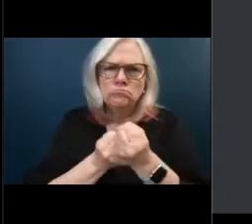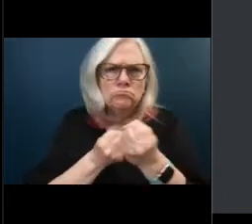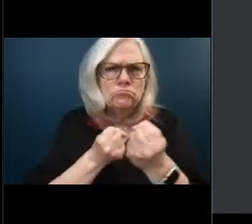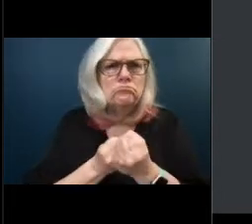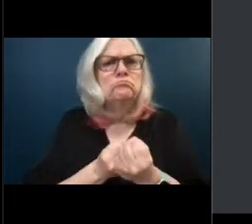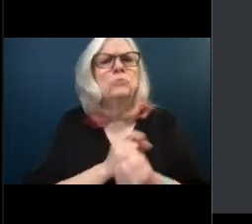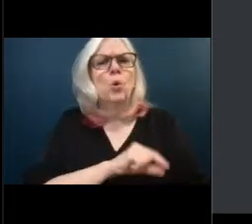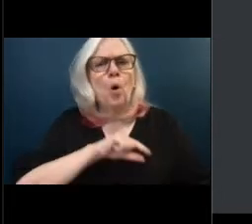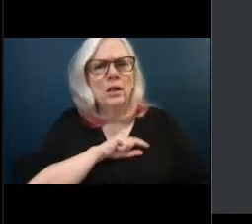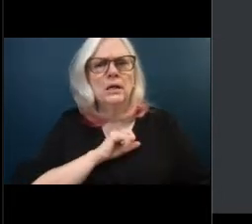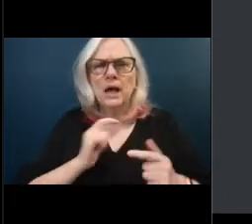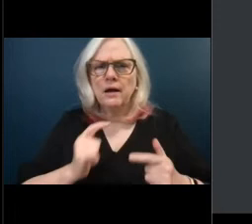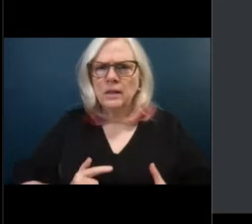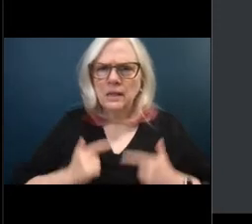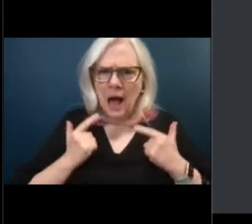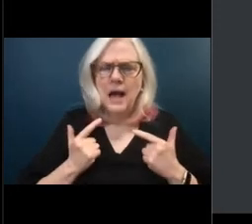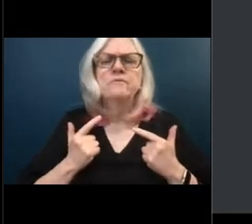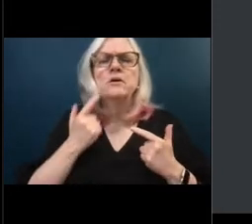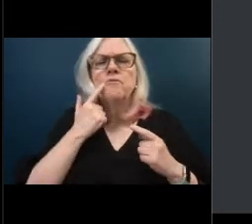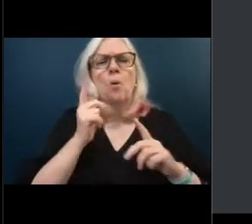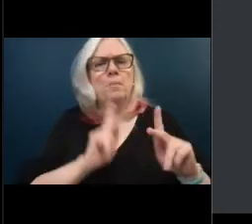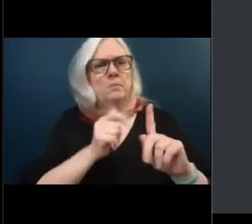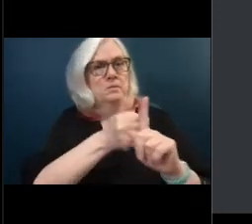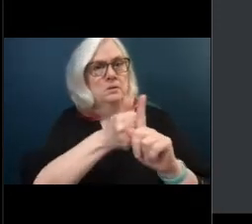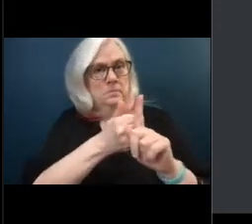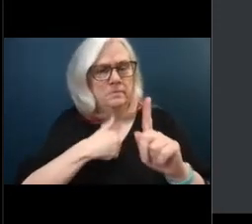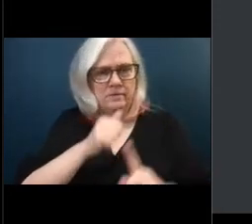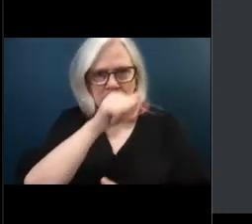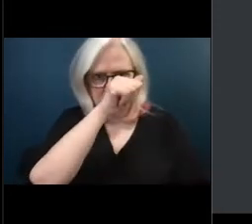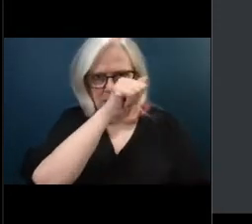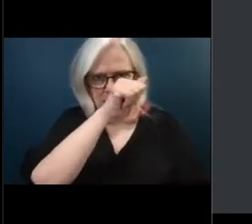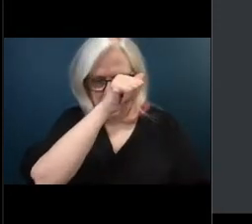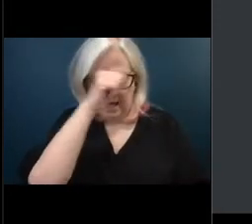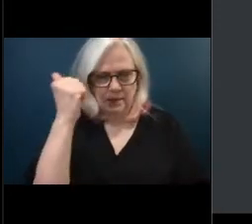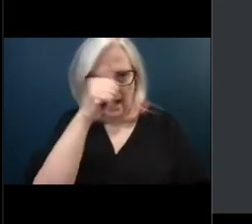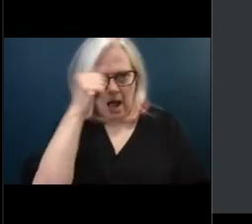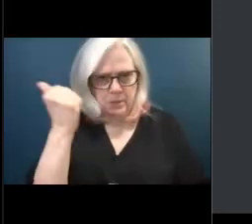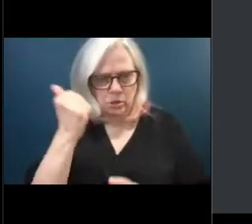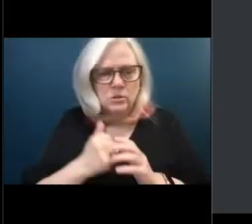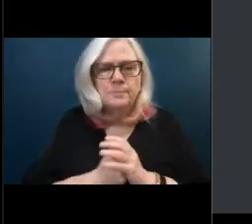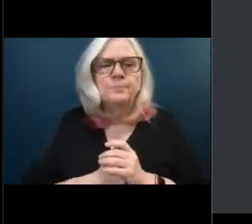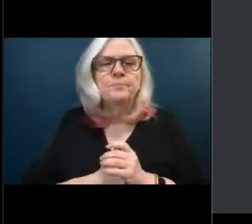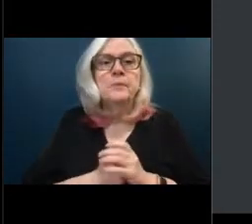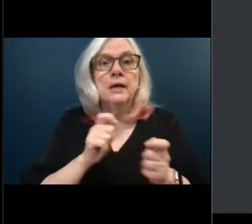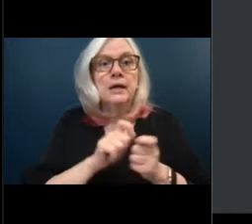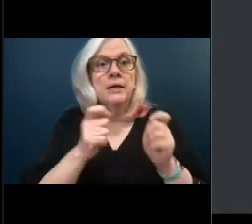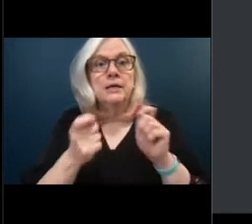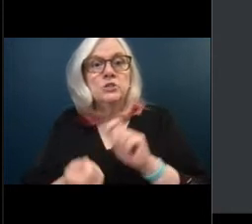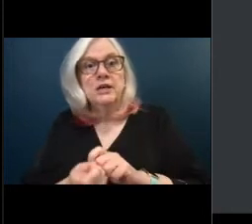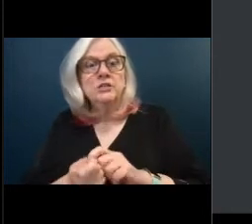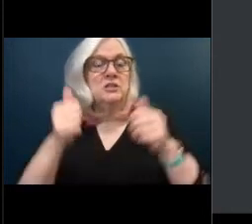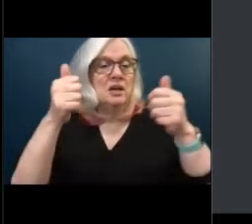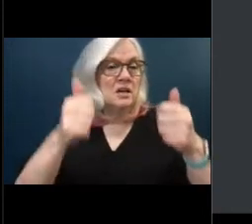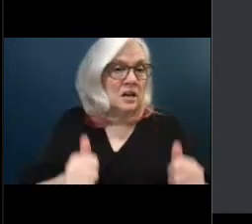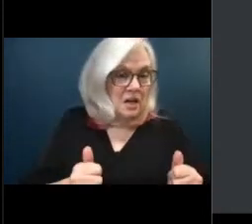for those battling the disease. And whereas changing the trajectory of Alzheimer's disease requires public health tools and